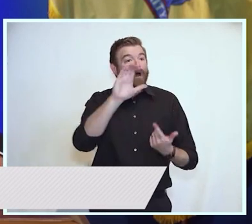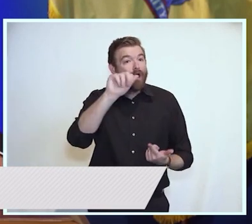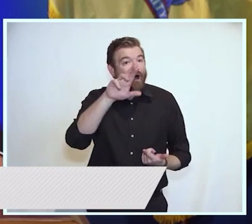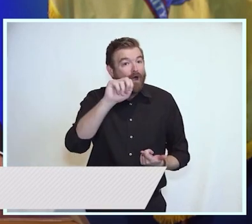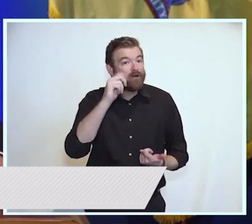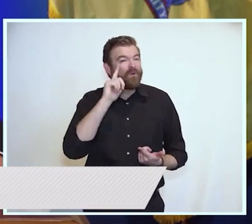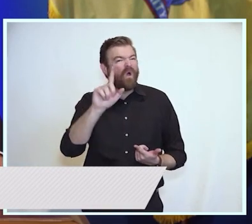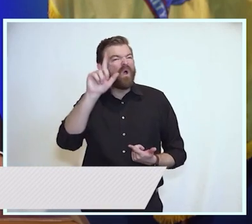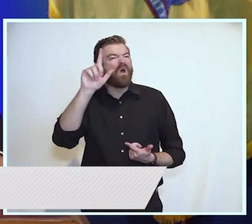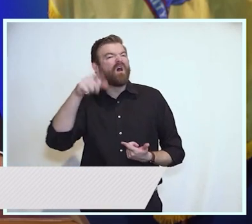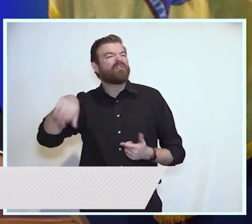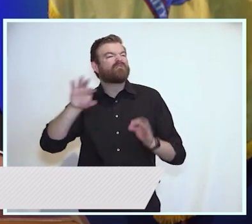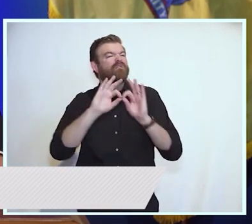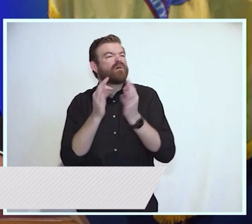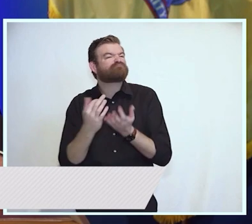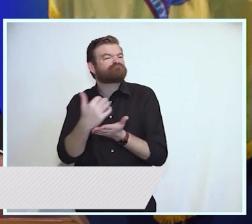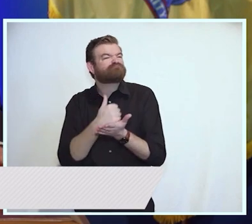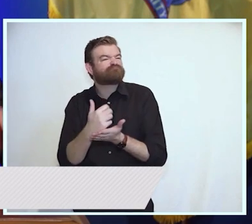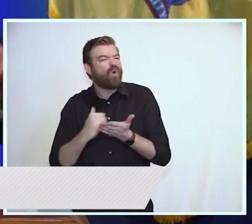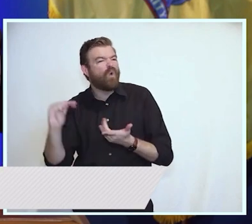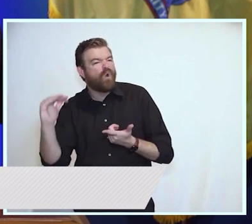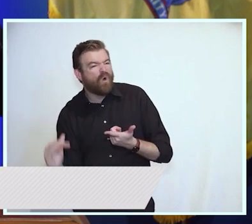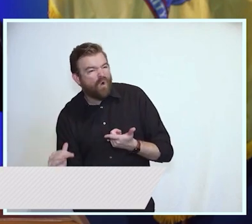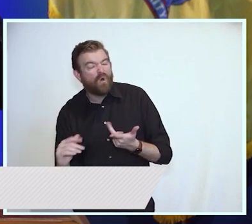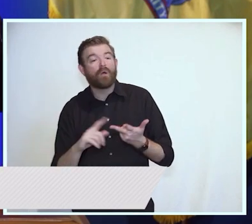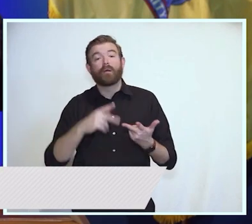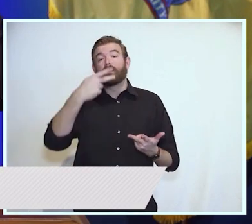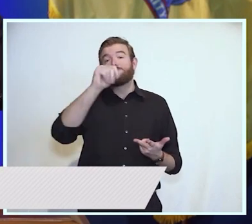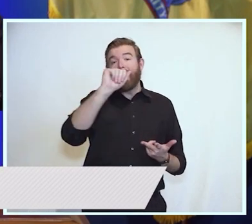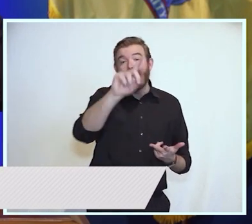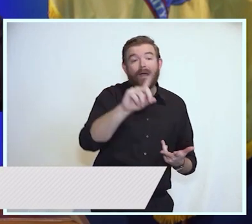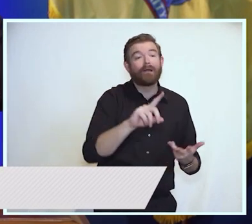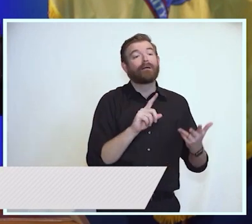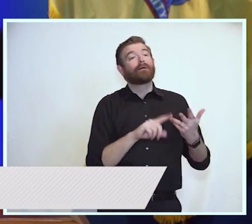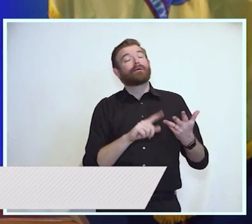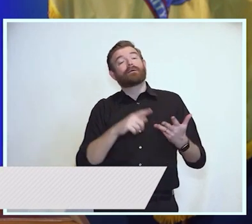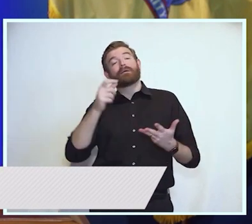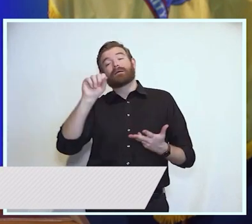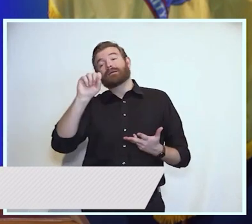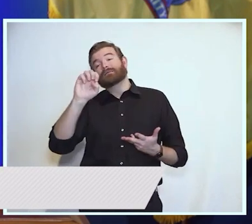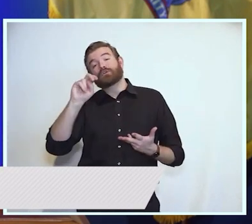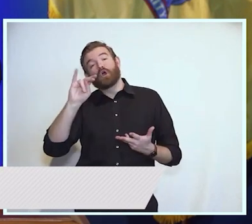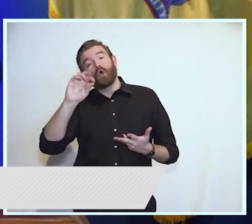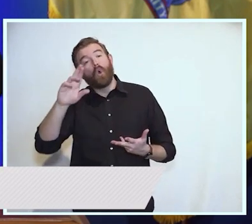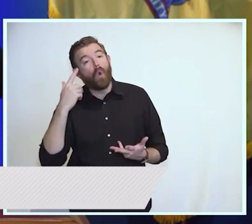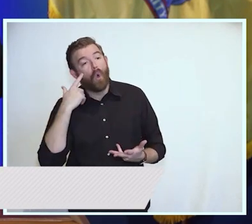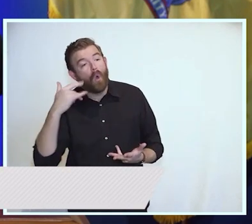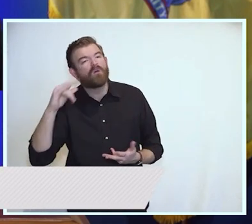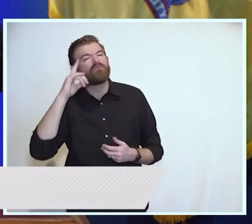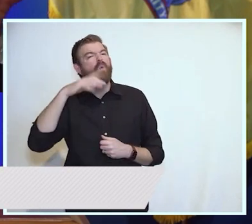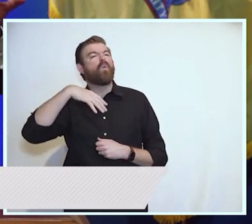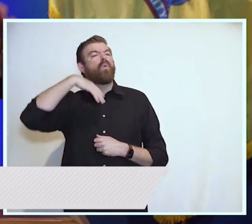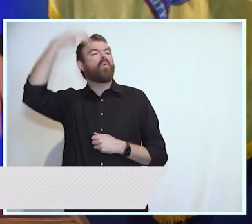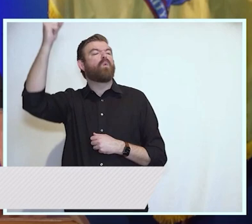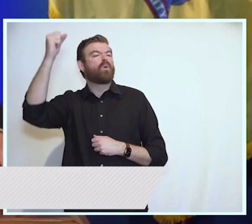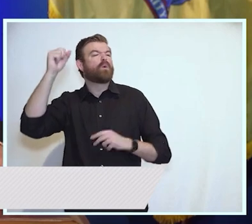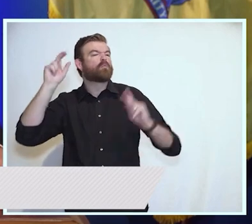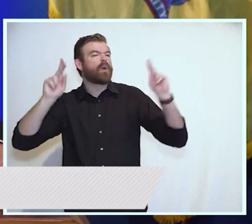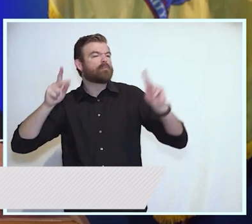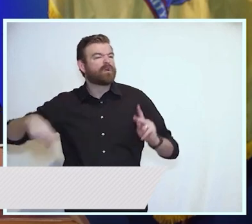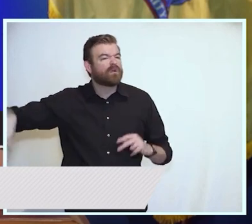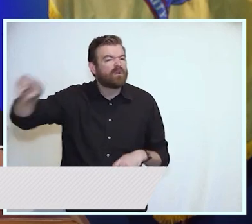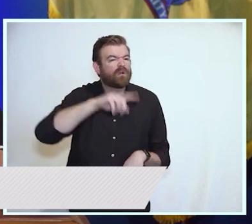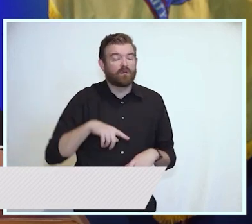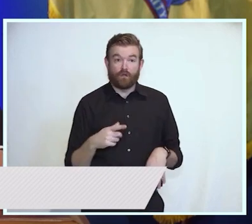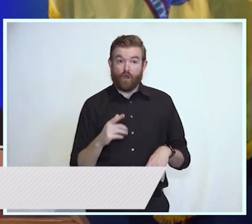older residents lower costs can save us and you untold millions in